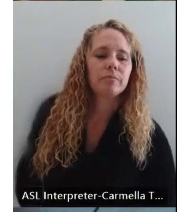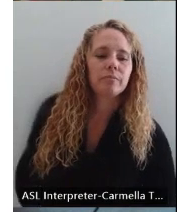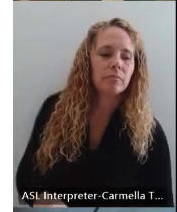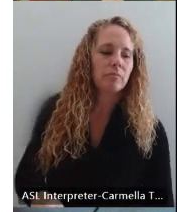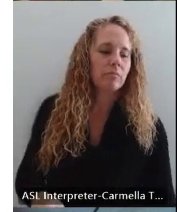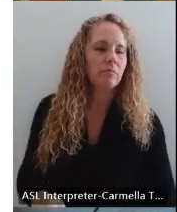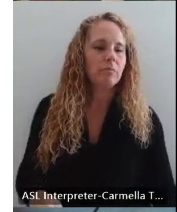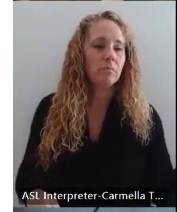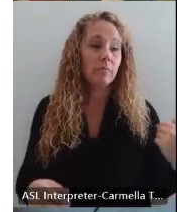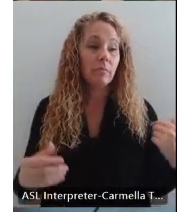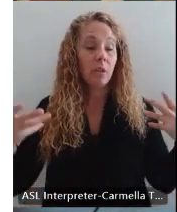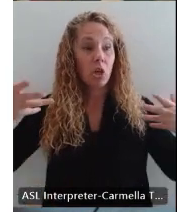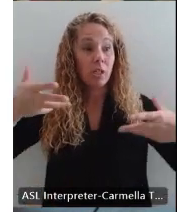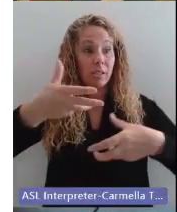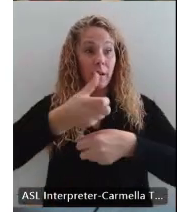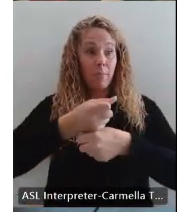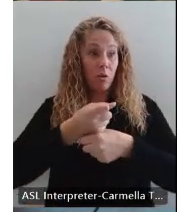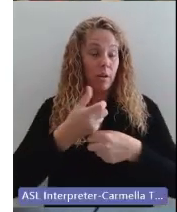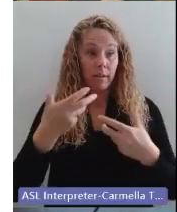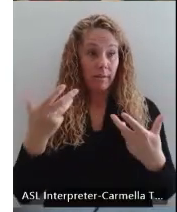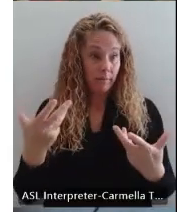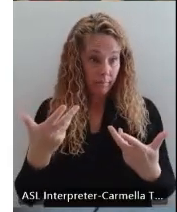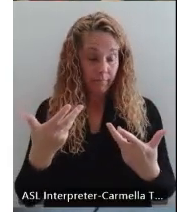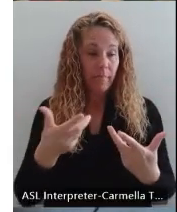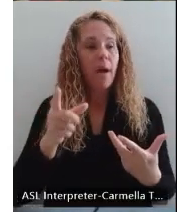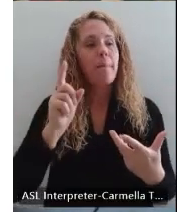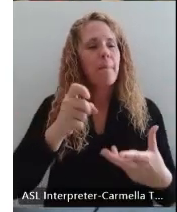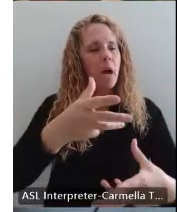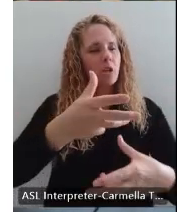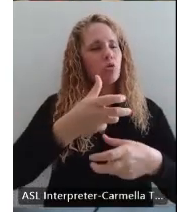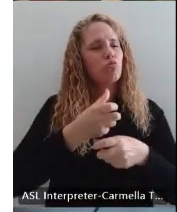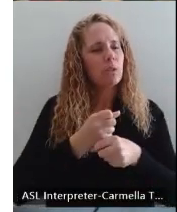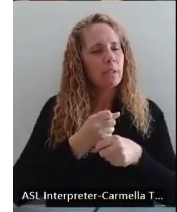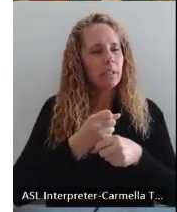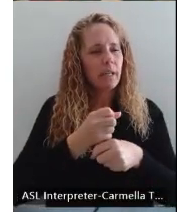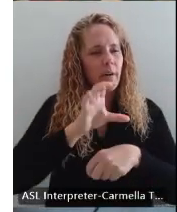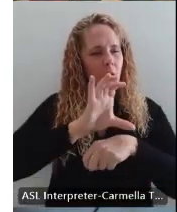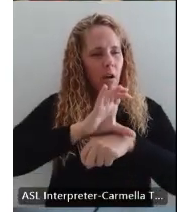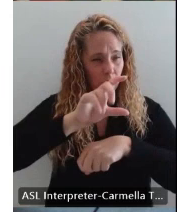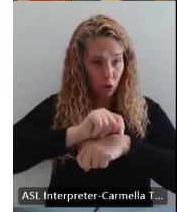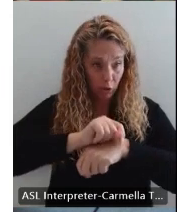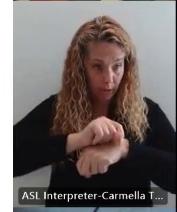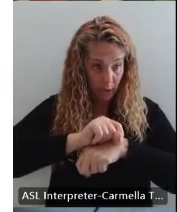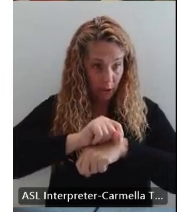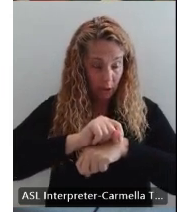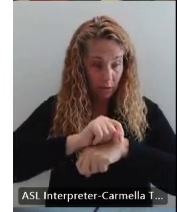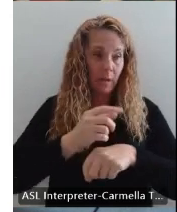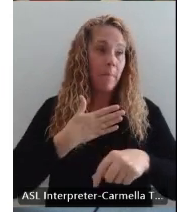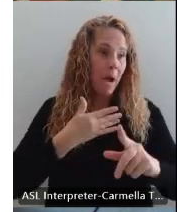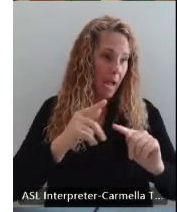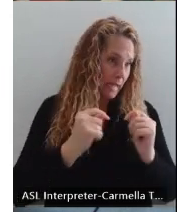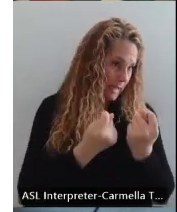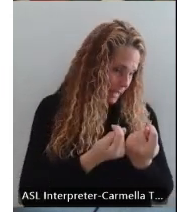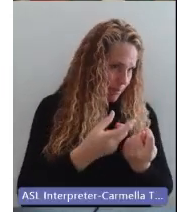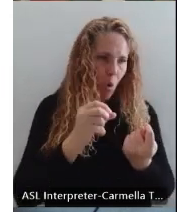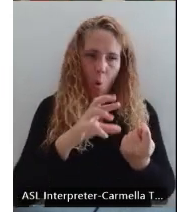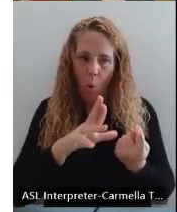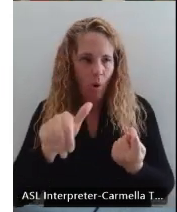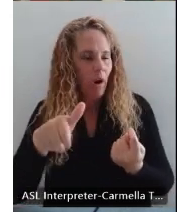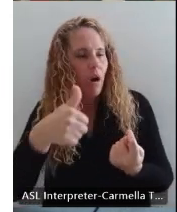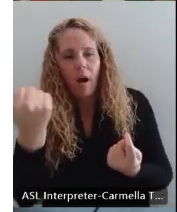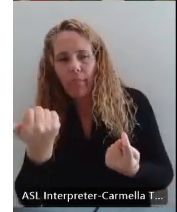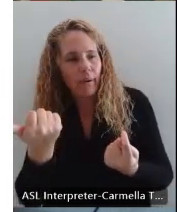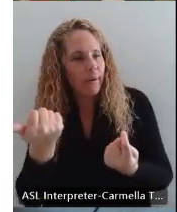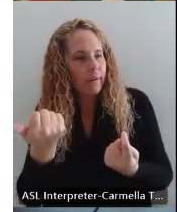In summary, you'll need to receive a consultation either from my team or from